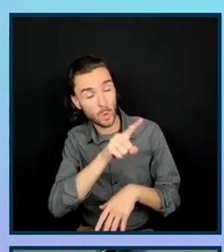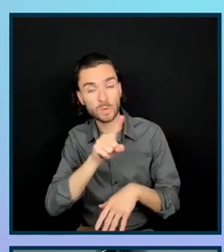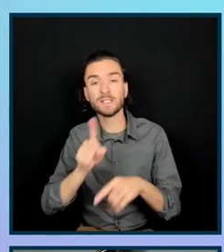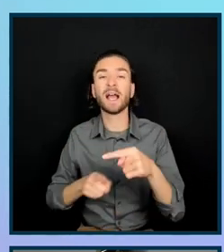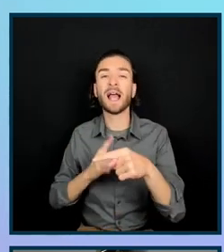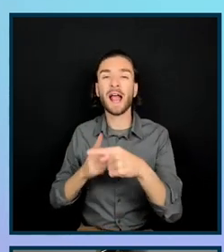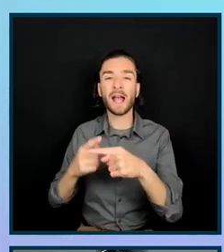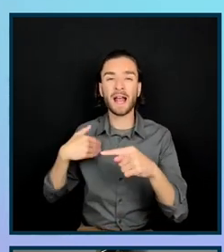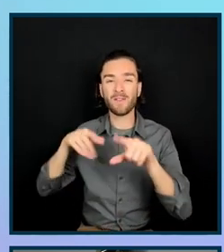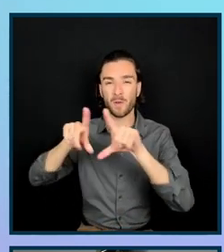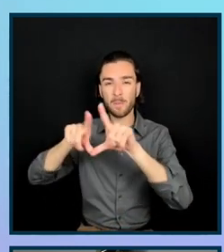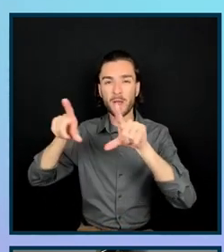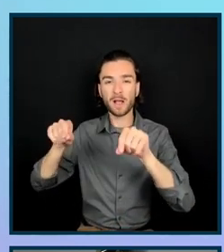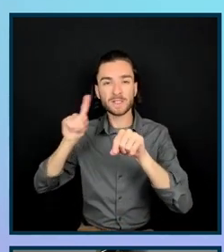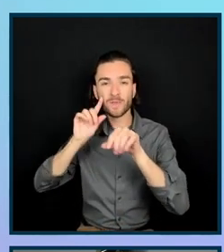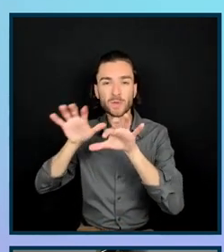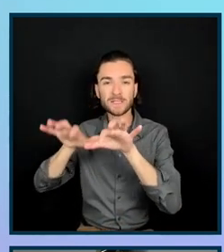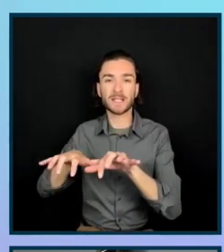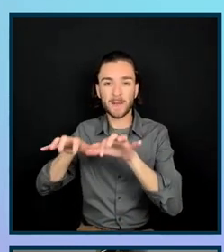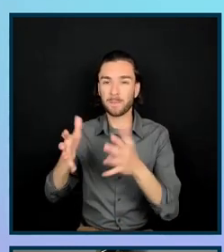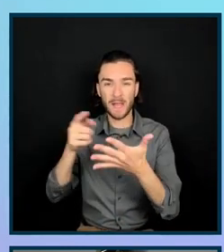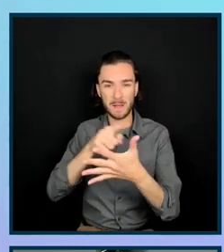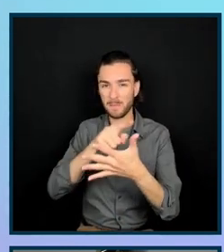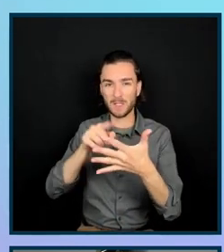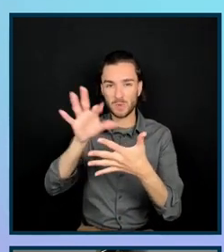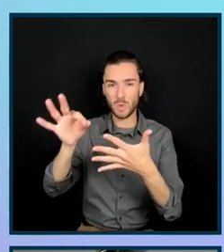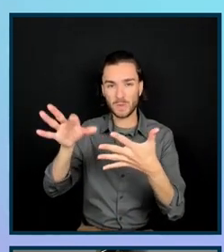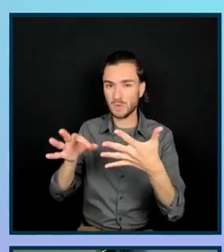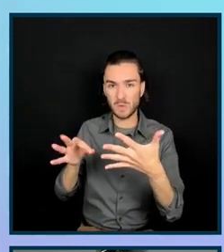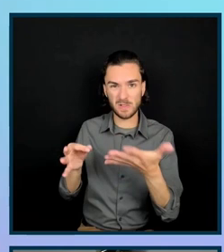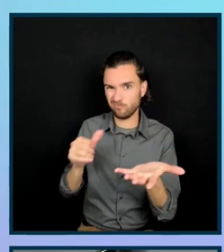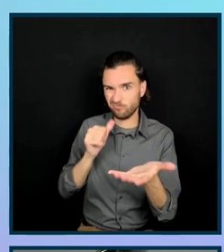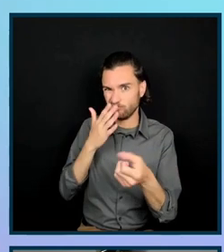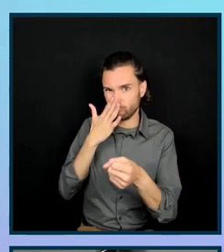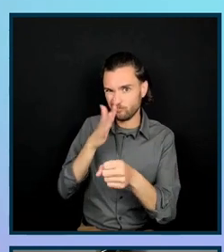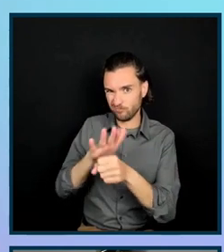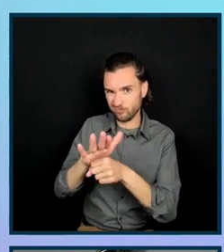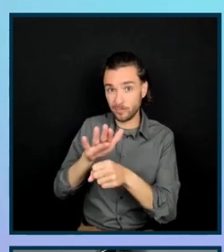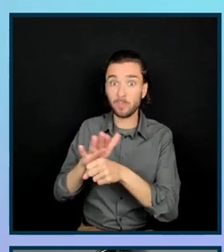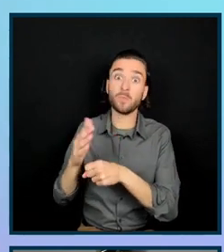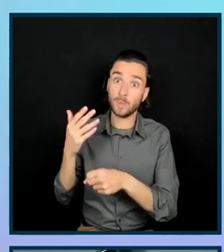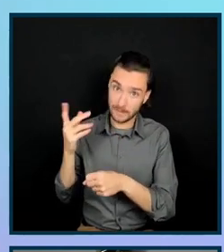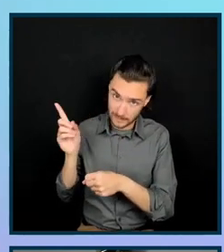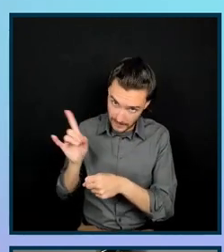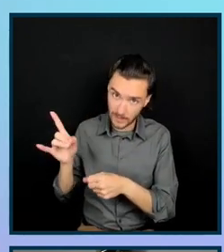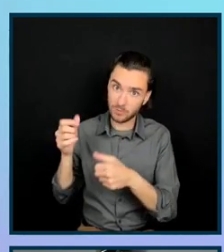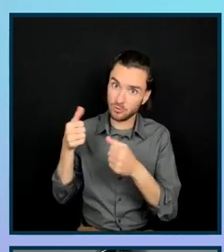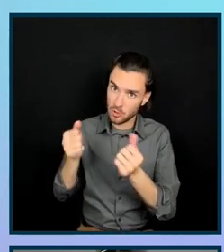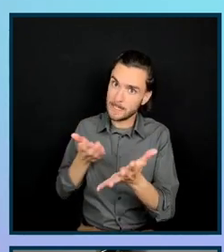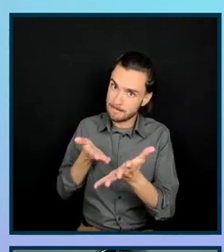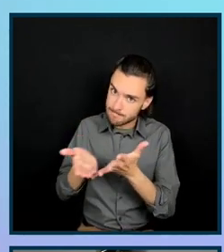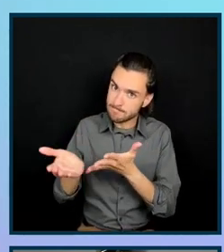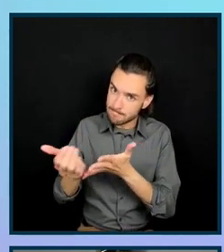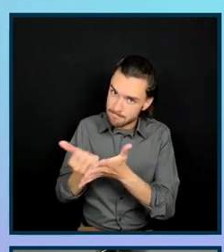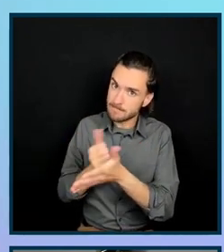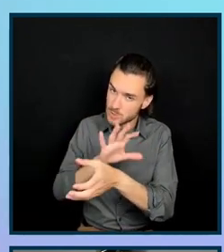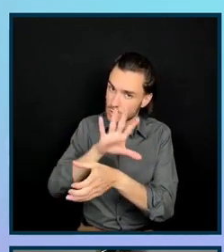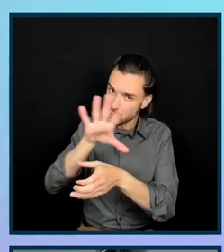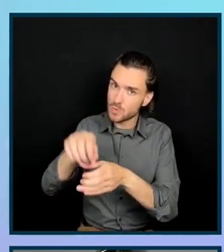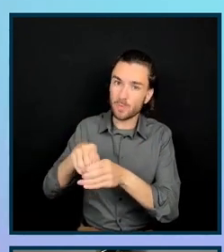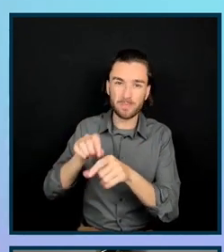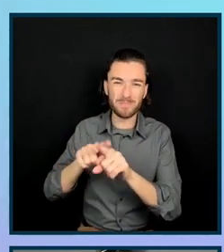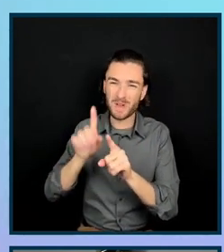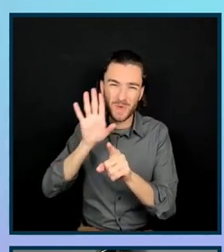if we don't have an answer for them to select. We tried really hard to be as exhaustive as possible, but we also recognize that identity is complex.